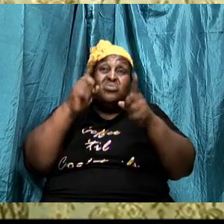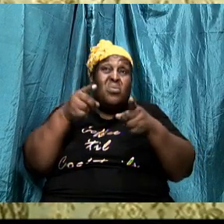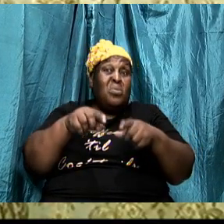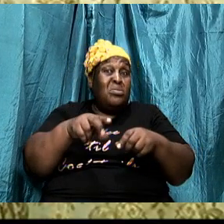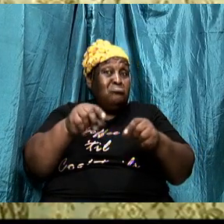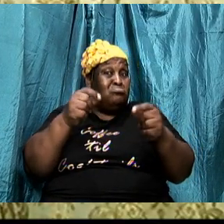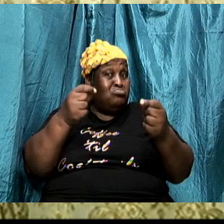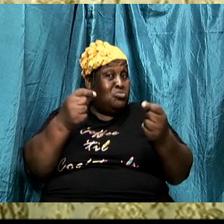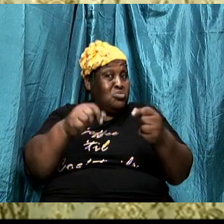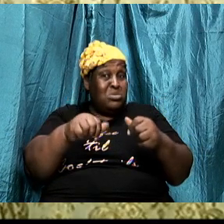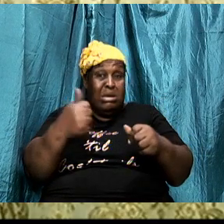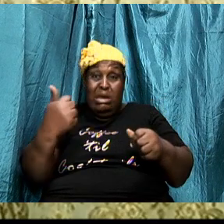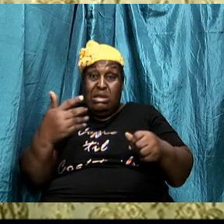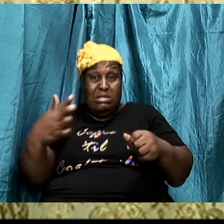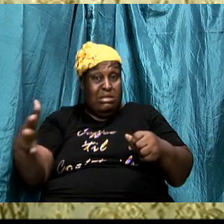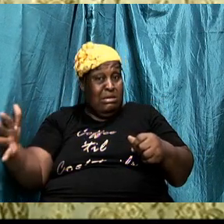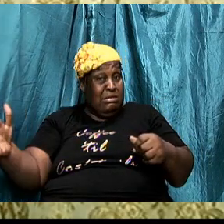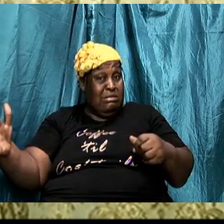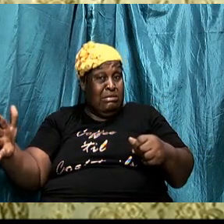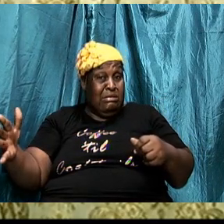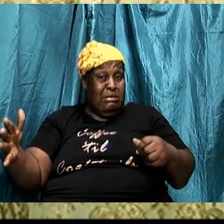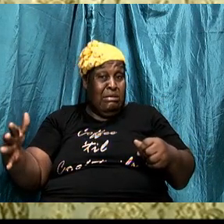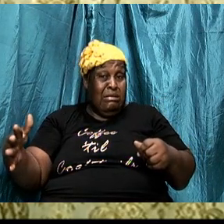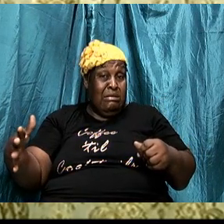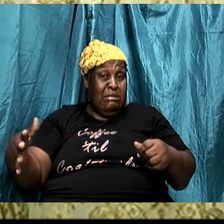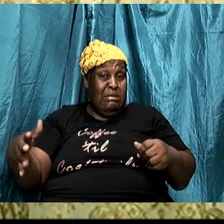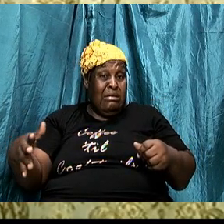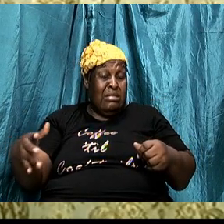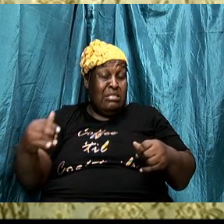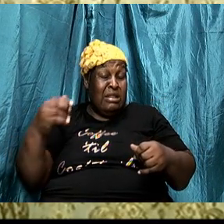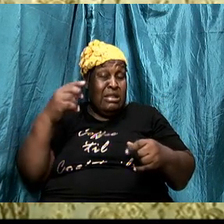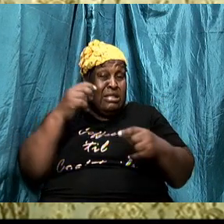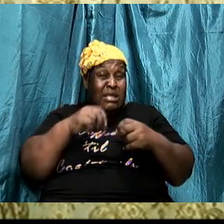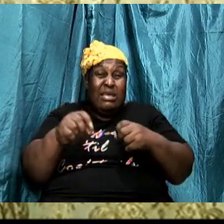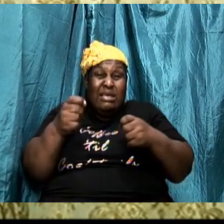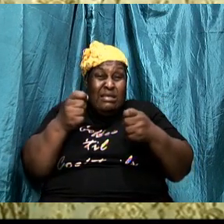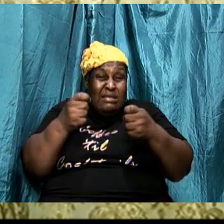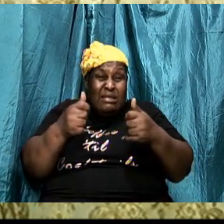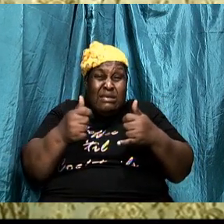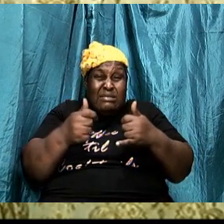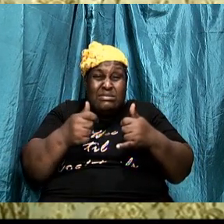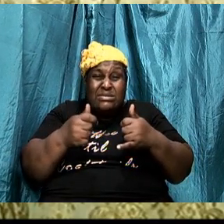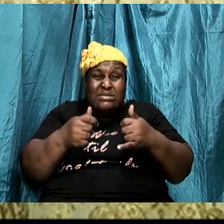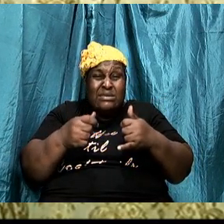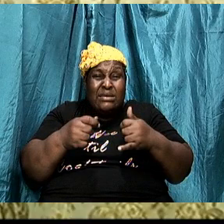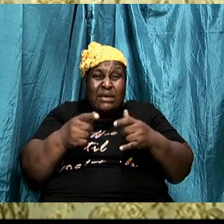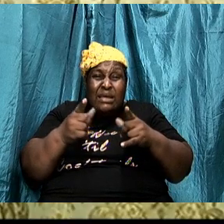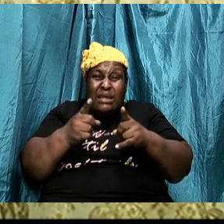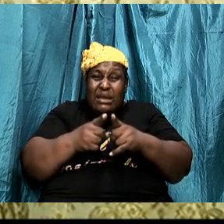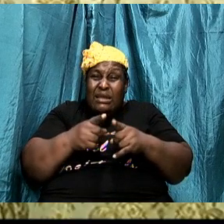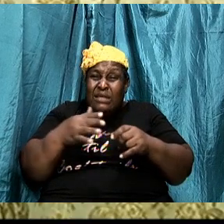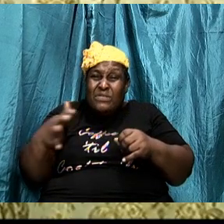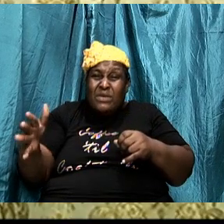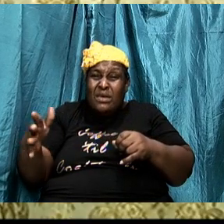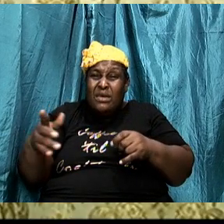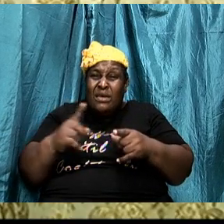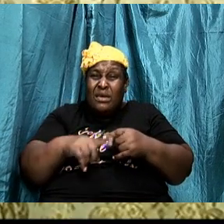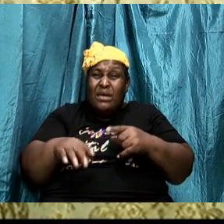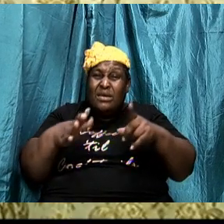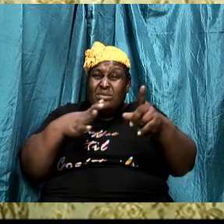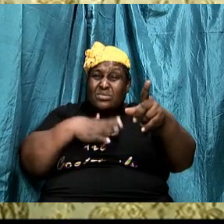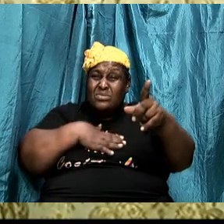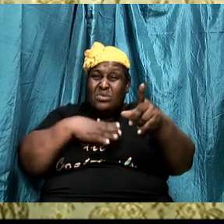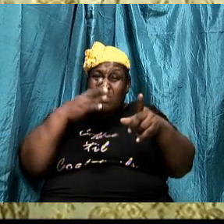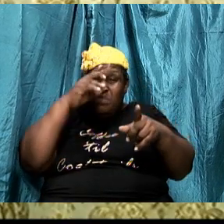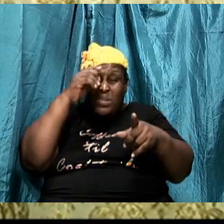if it is the least thing for me sometimes it might look like to my wife that I'm worrying